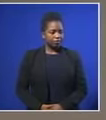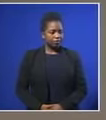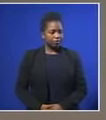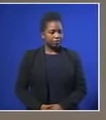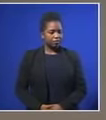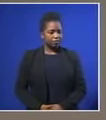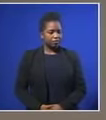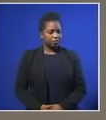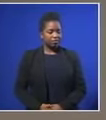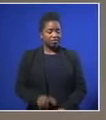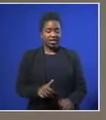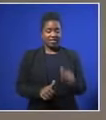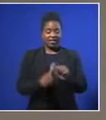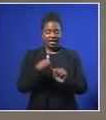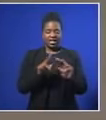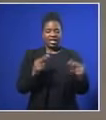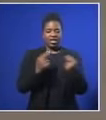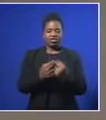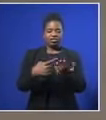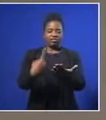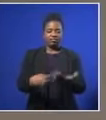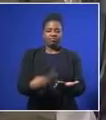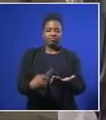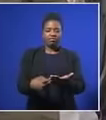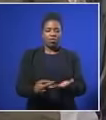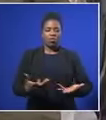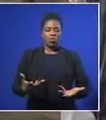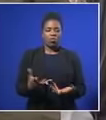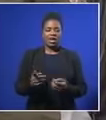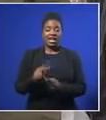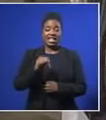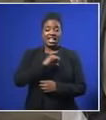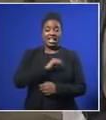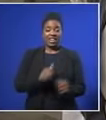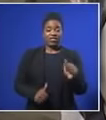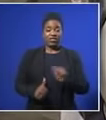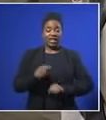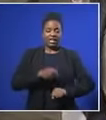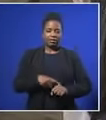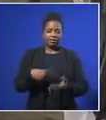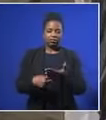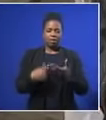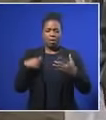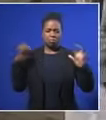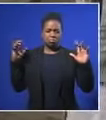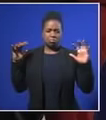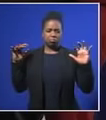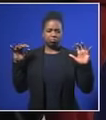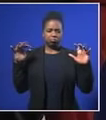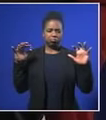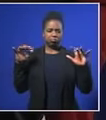The first of national hearings on land expropriation to take place in KwaZulu-Natal has drawn hundreds of people.